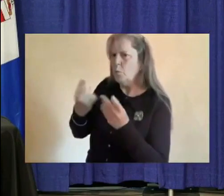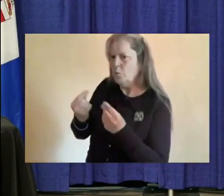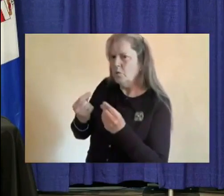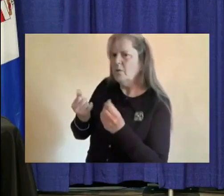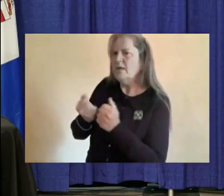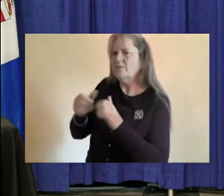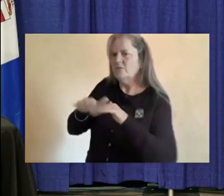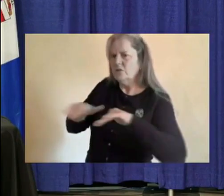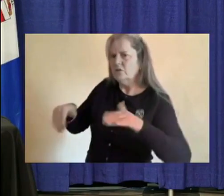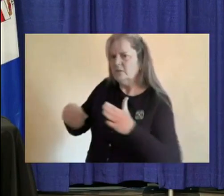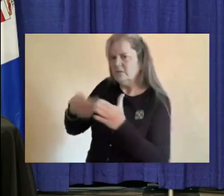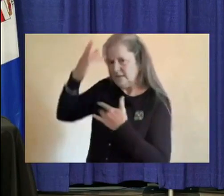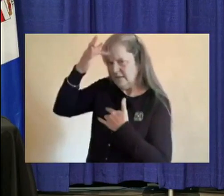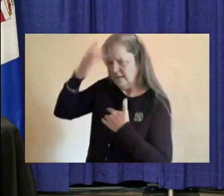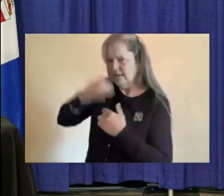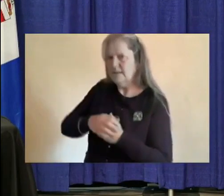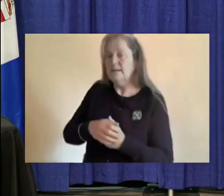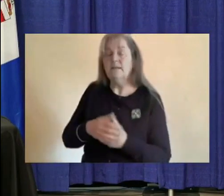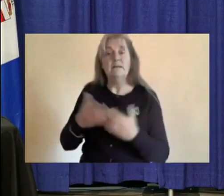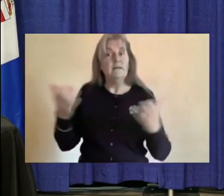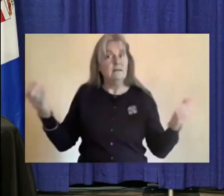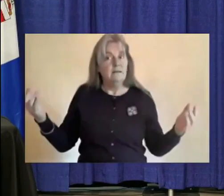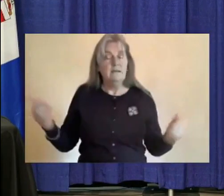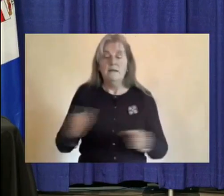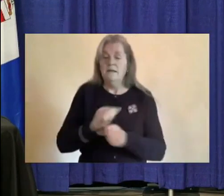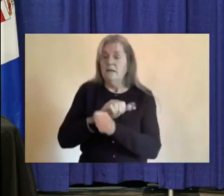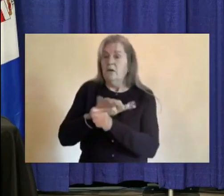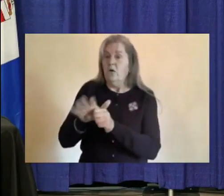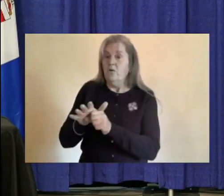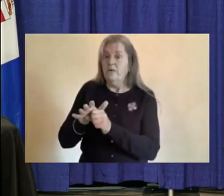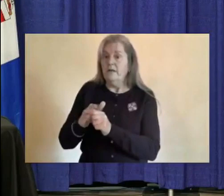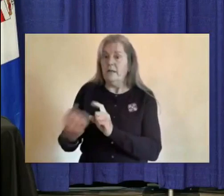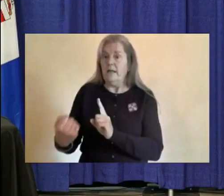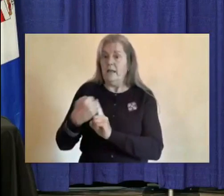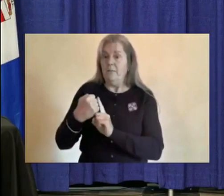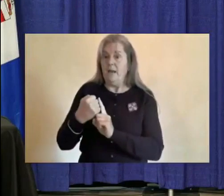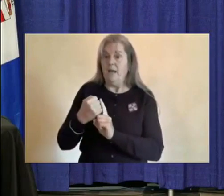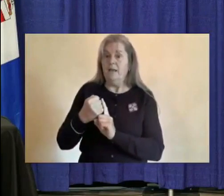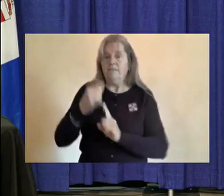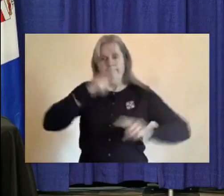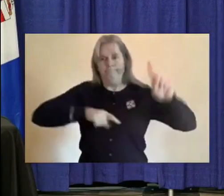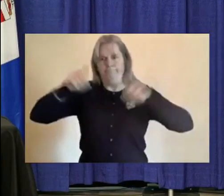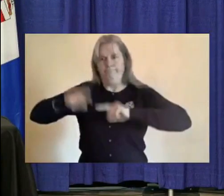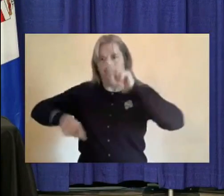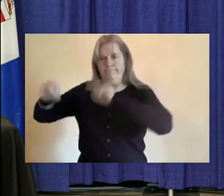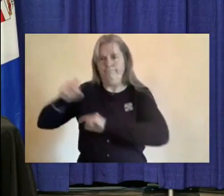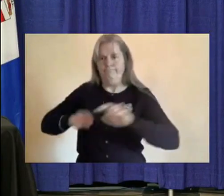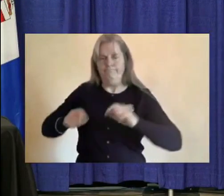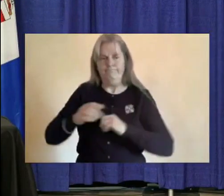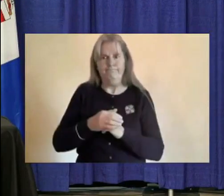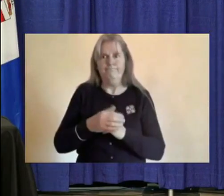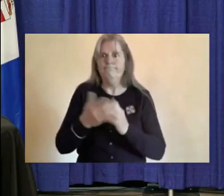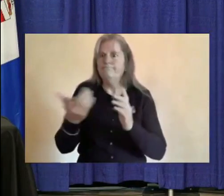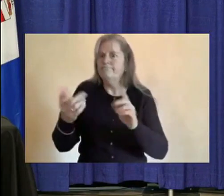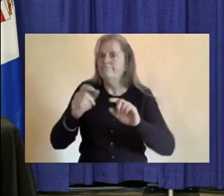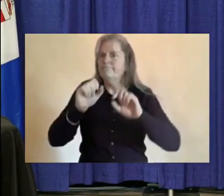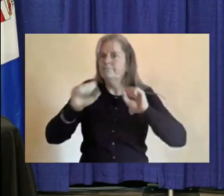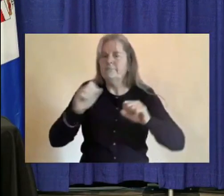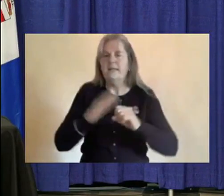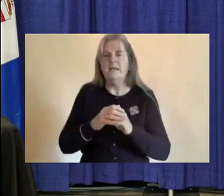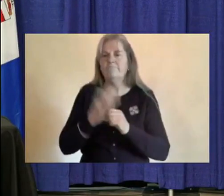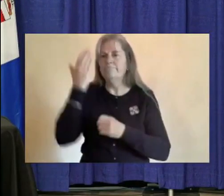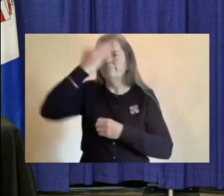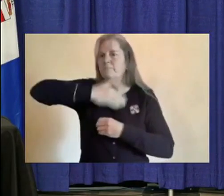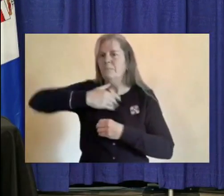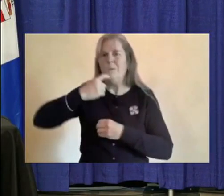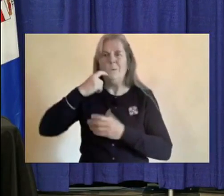COVID can be very variable in what people present with, and the range of severity can be anything from asymptomatic to critical.